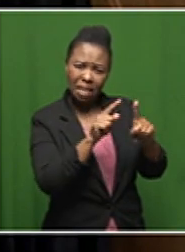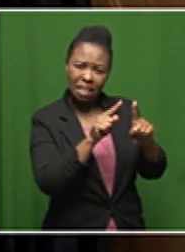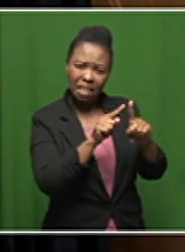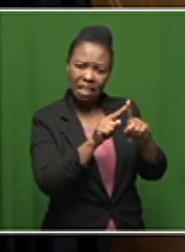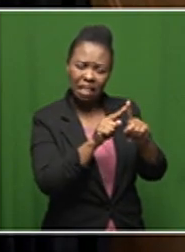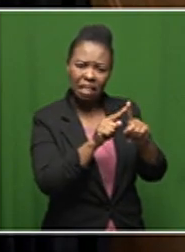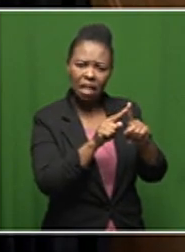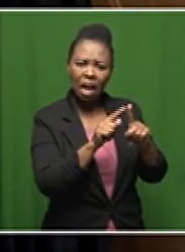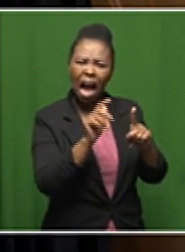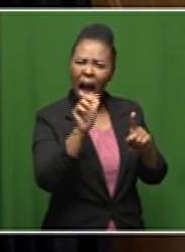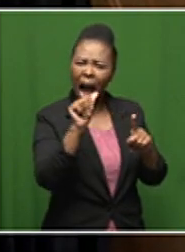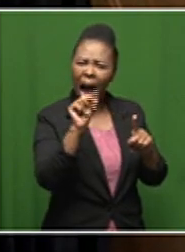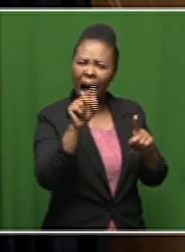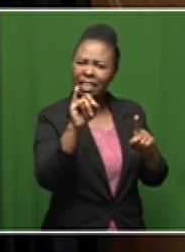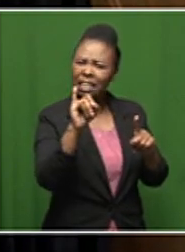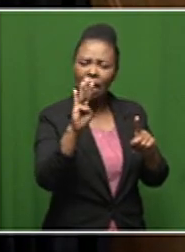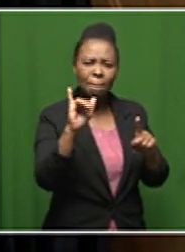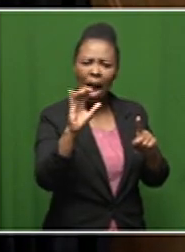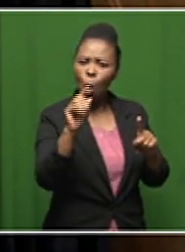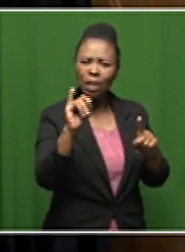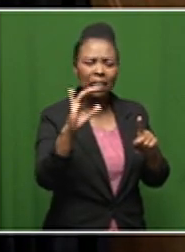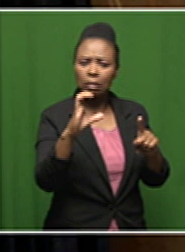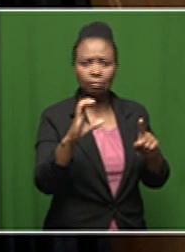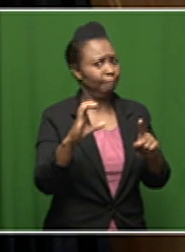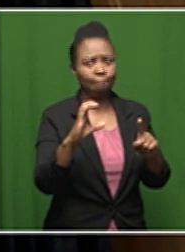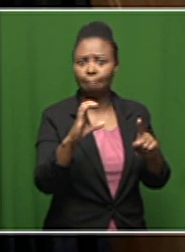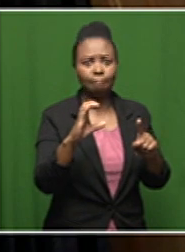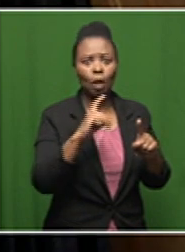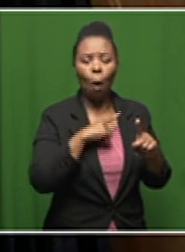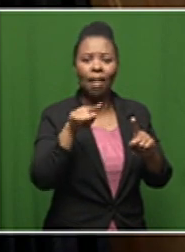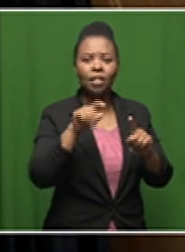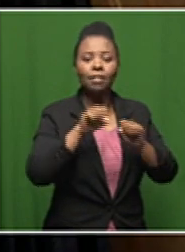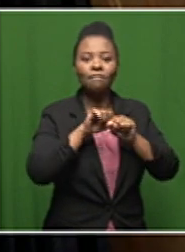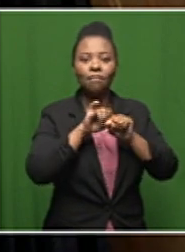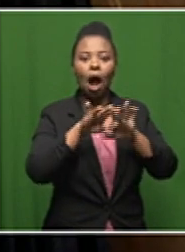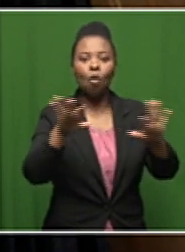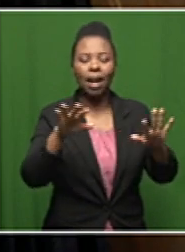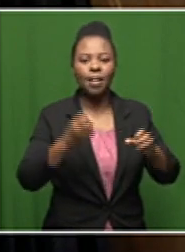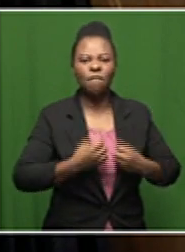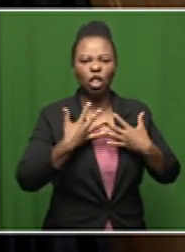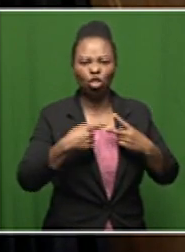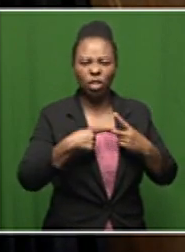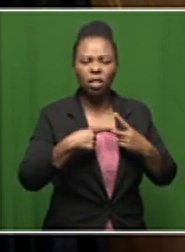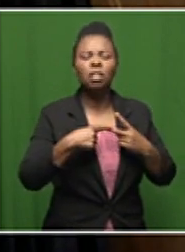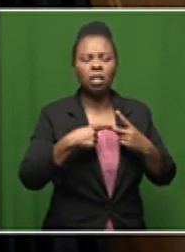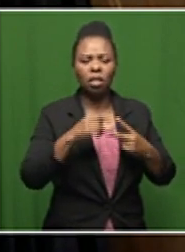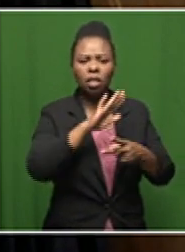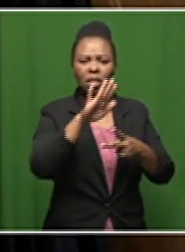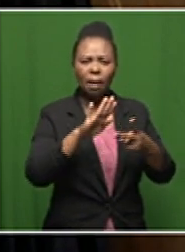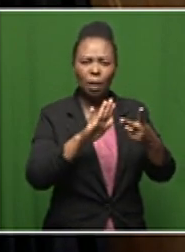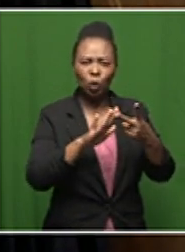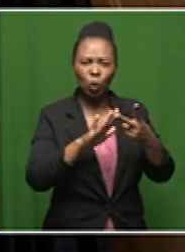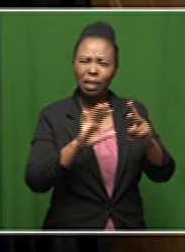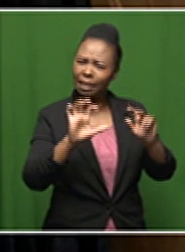never been given antibiotics because this is a viral infection number two the the timeline peter this 10